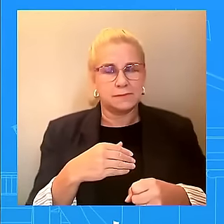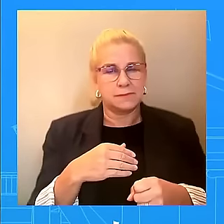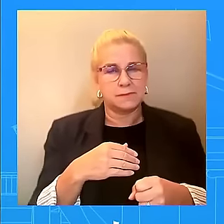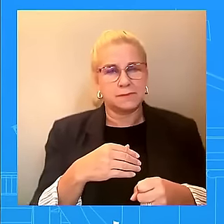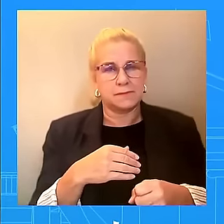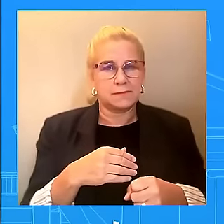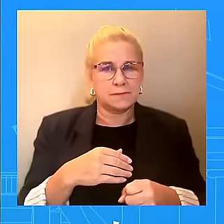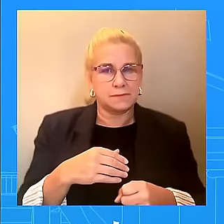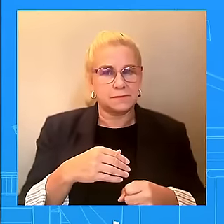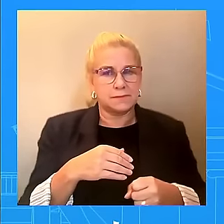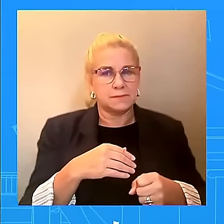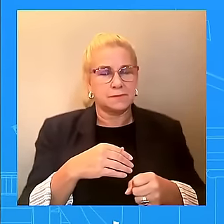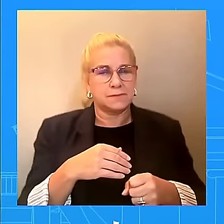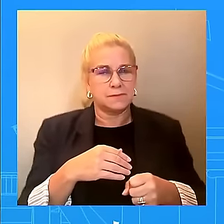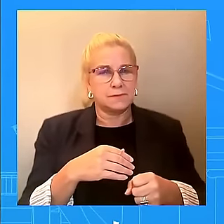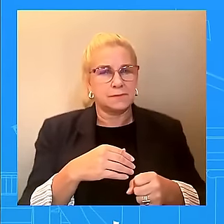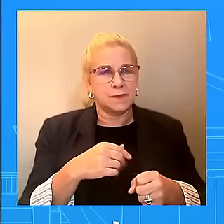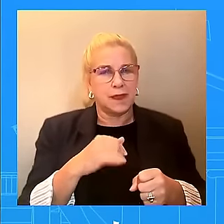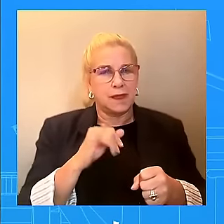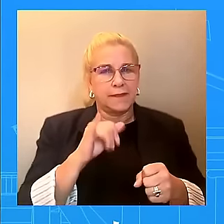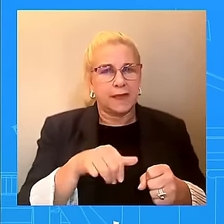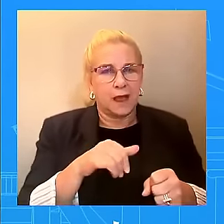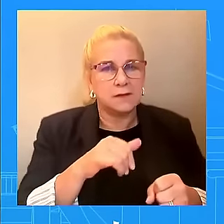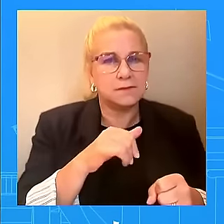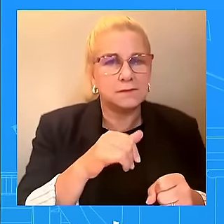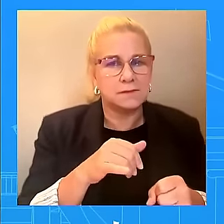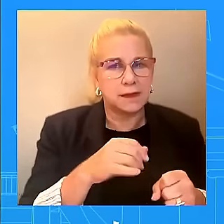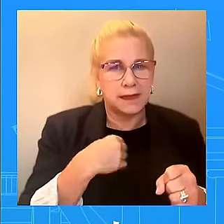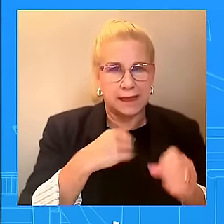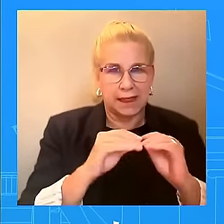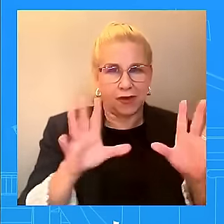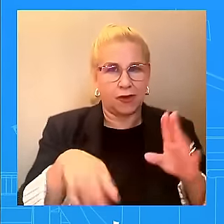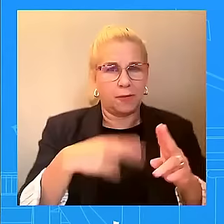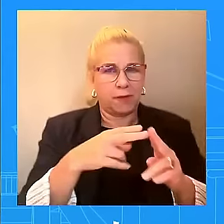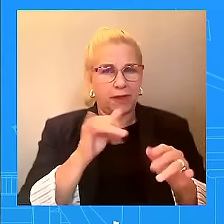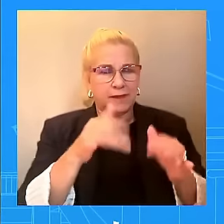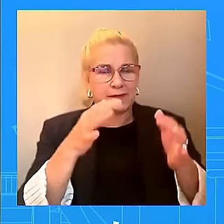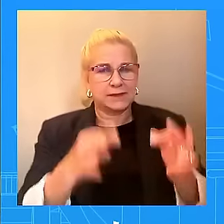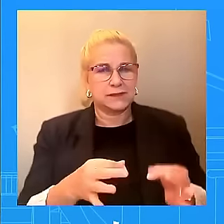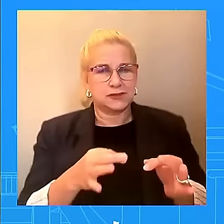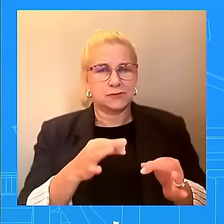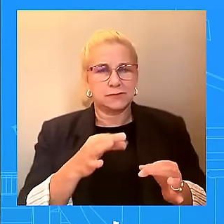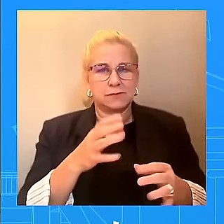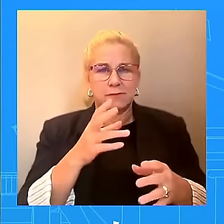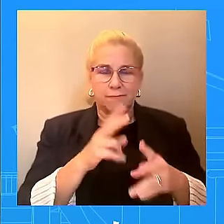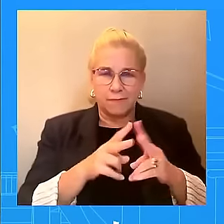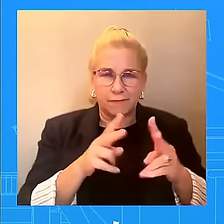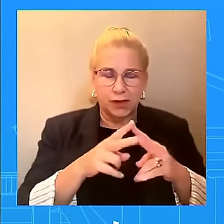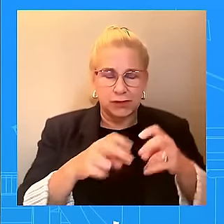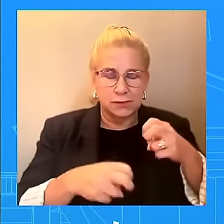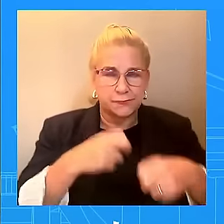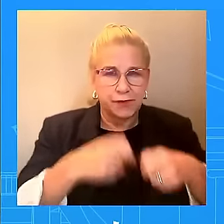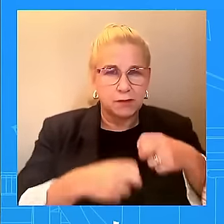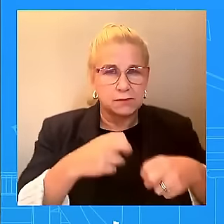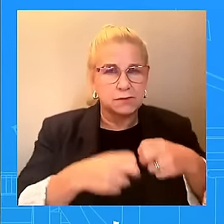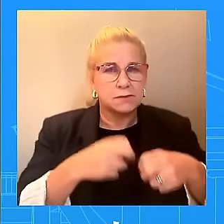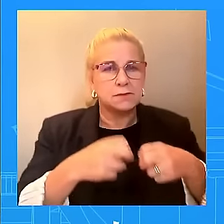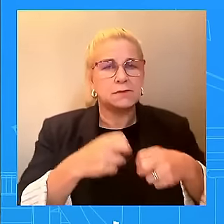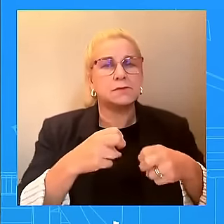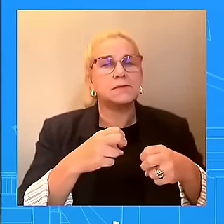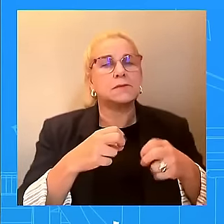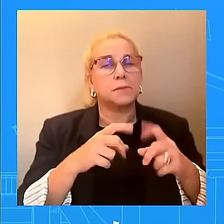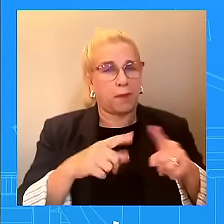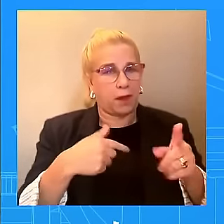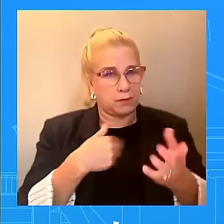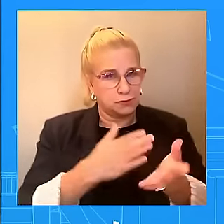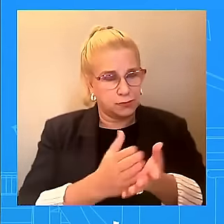occasions, and it's incredibly difficult. And we've been transparent about it. We've been very transparent. So, look, we're going